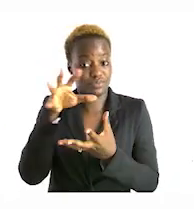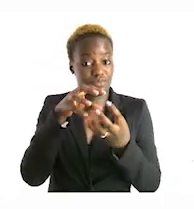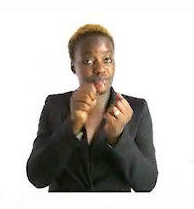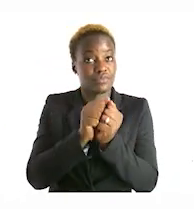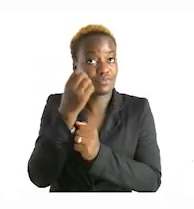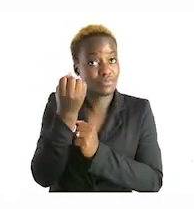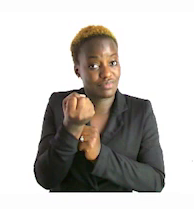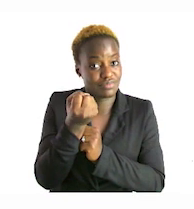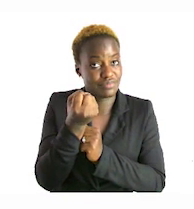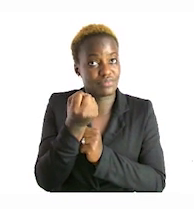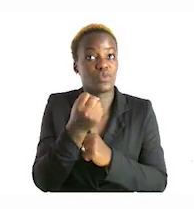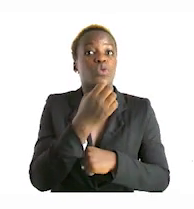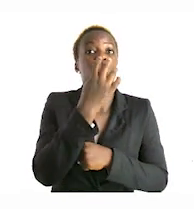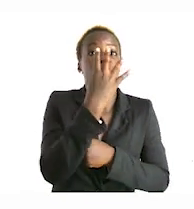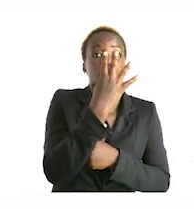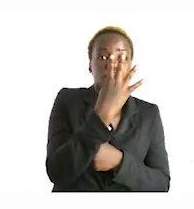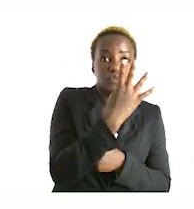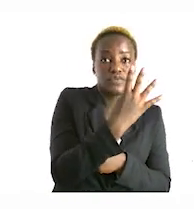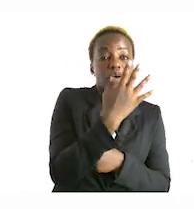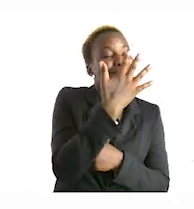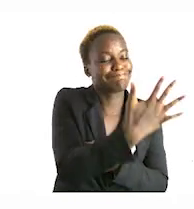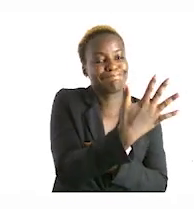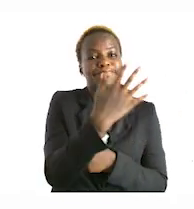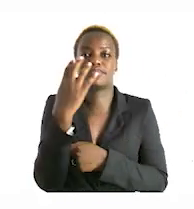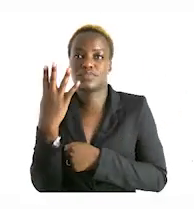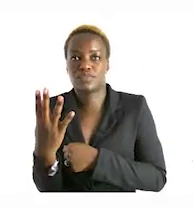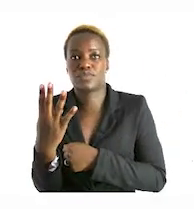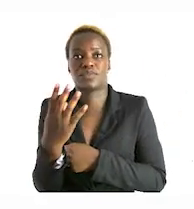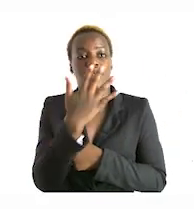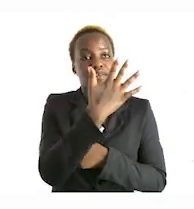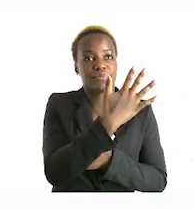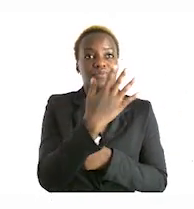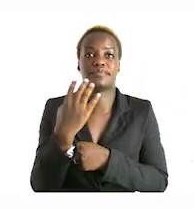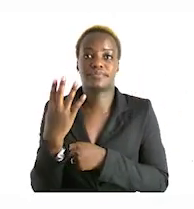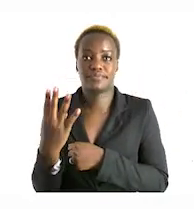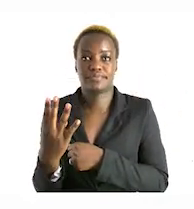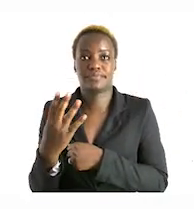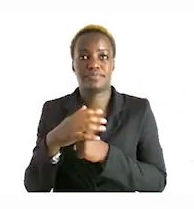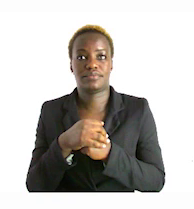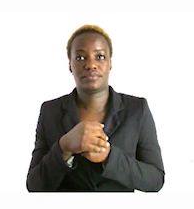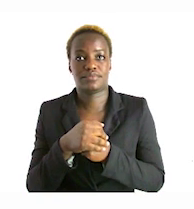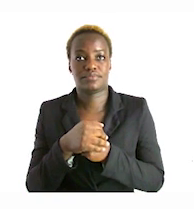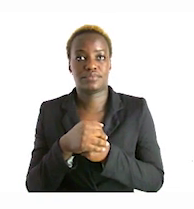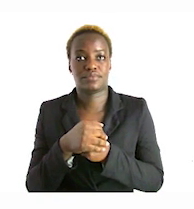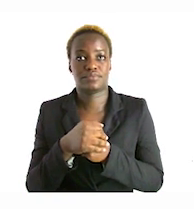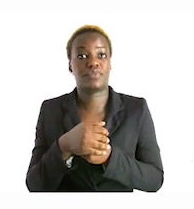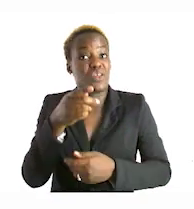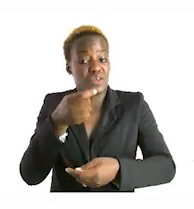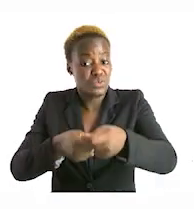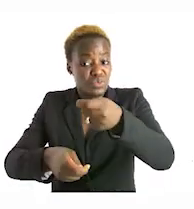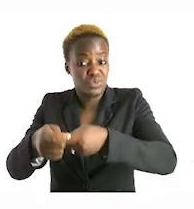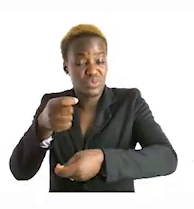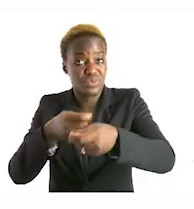the total the be 54 54 54 so he sold 54 tens we've sold